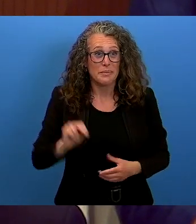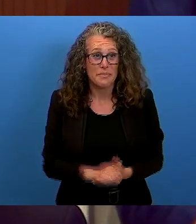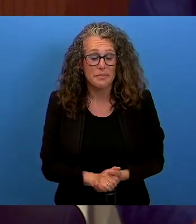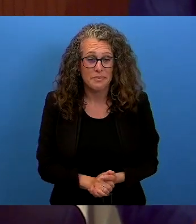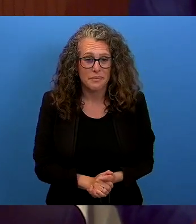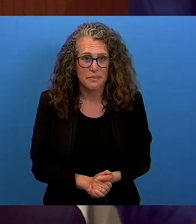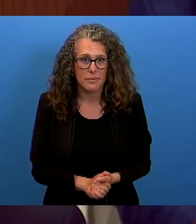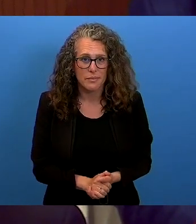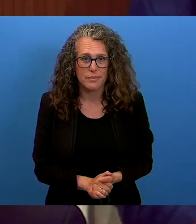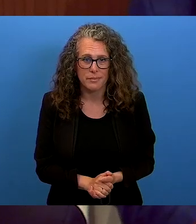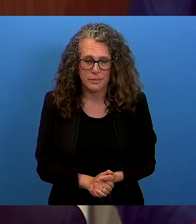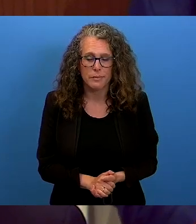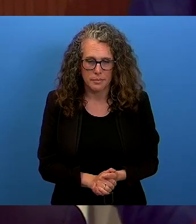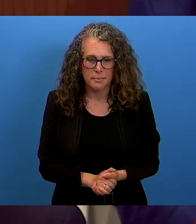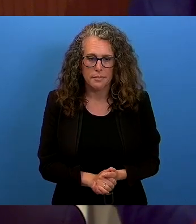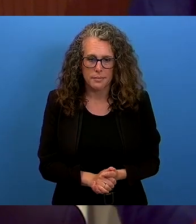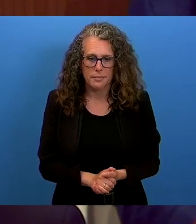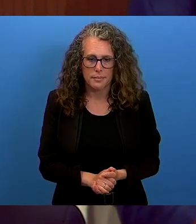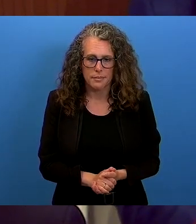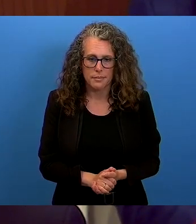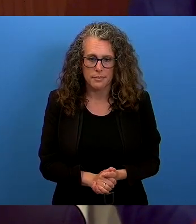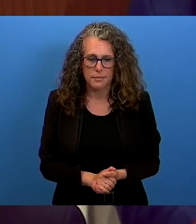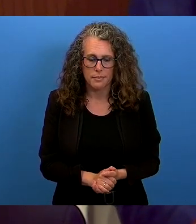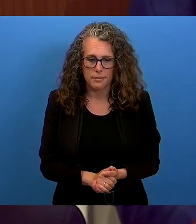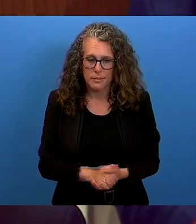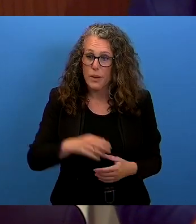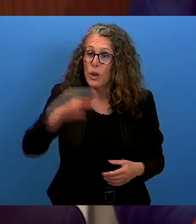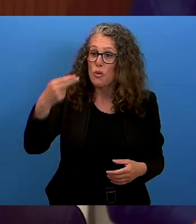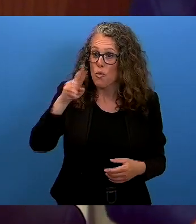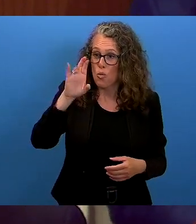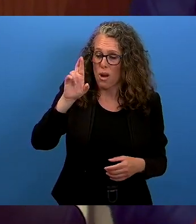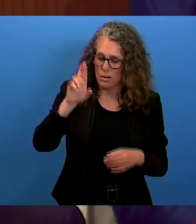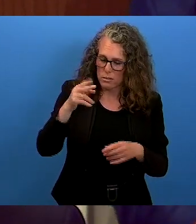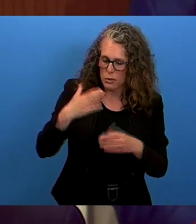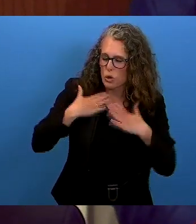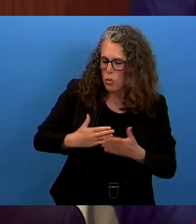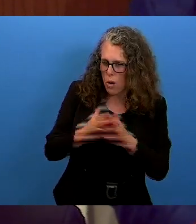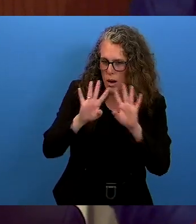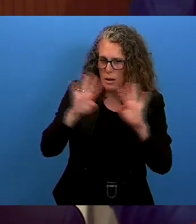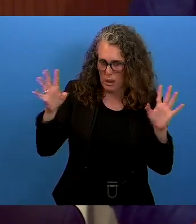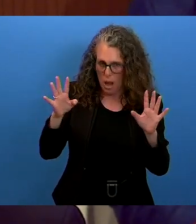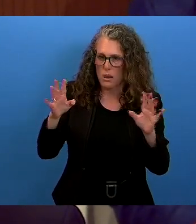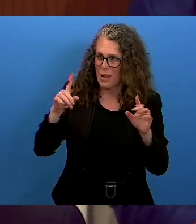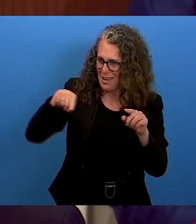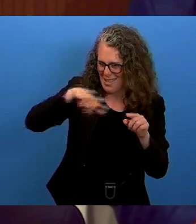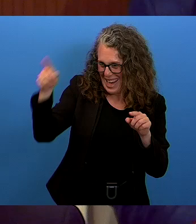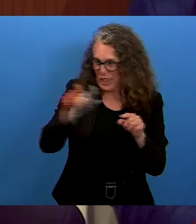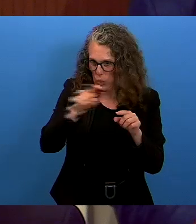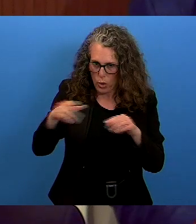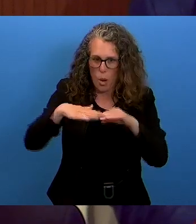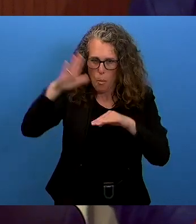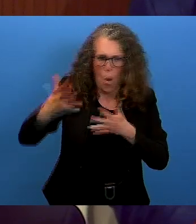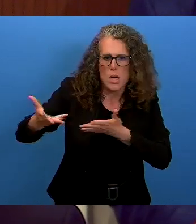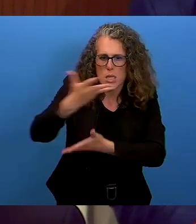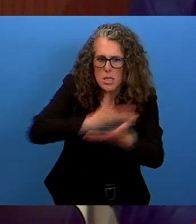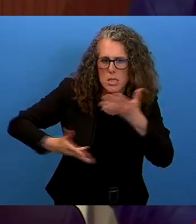note that the Human Rights Council will be discussing enhanced participation of indigenous peoples in its work next week. I